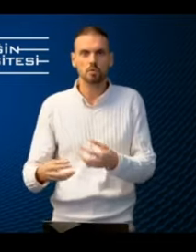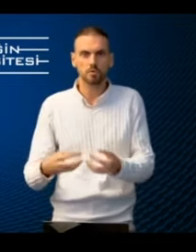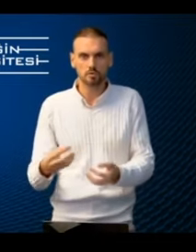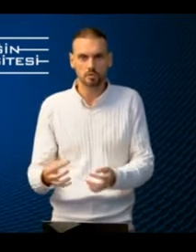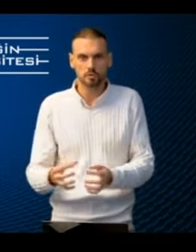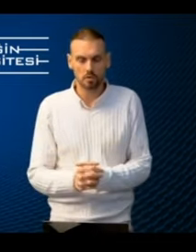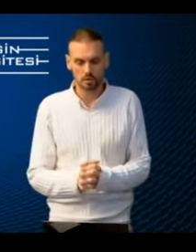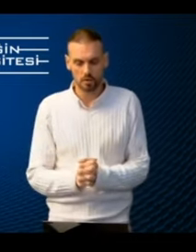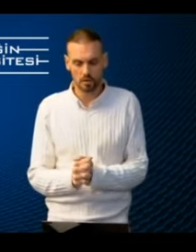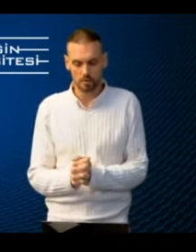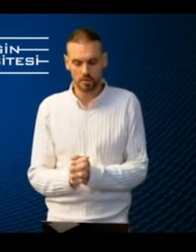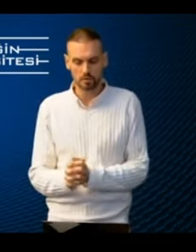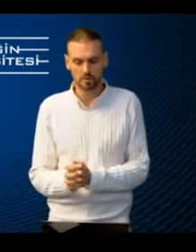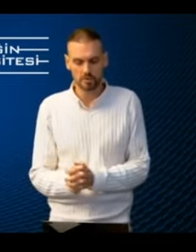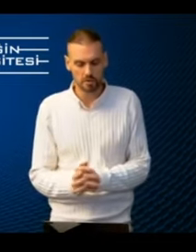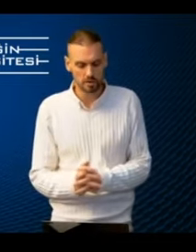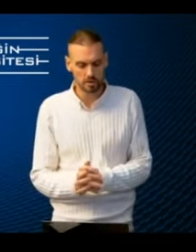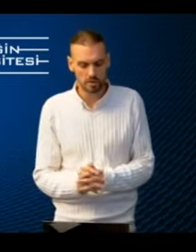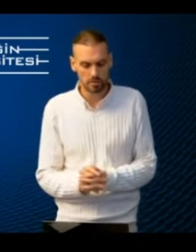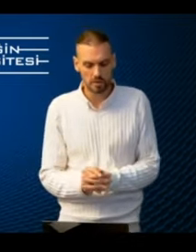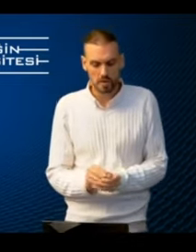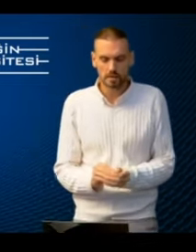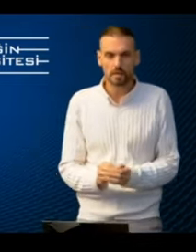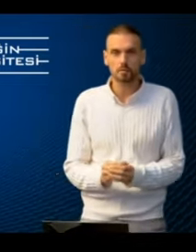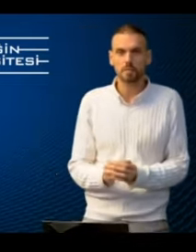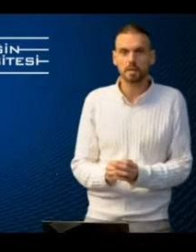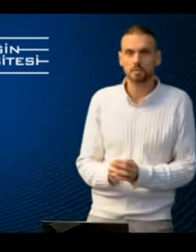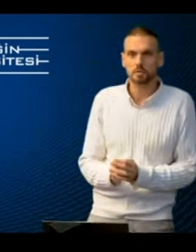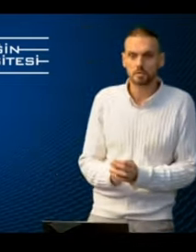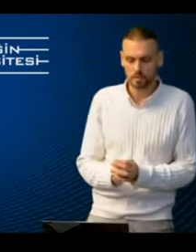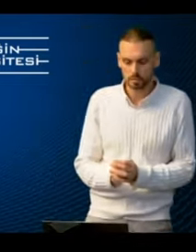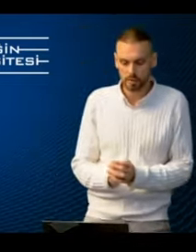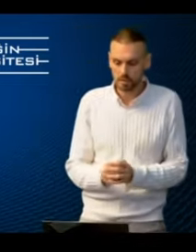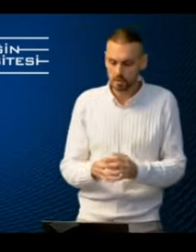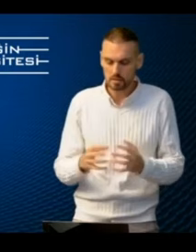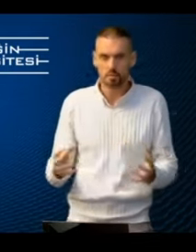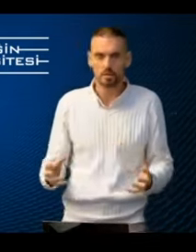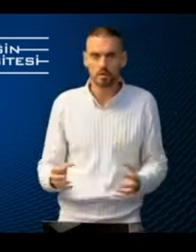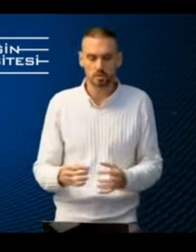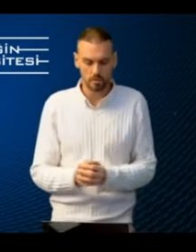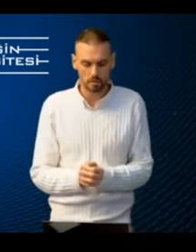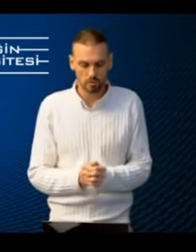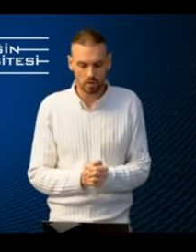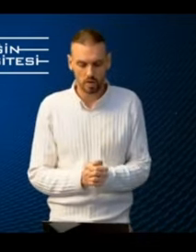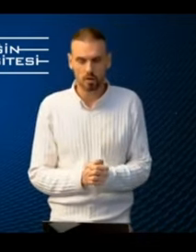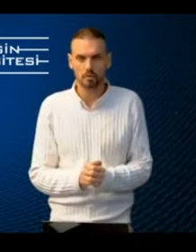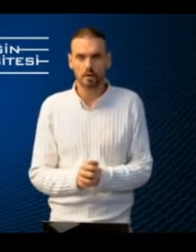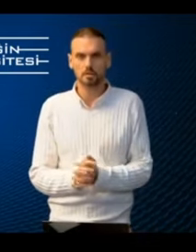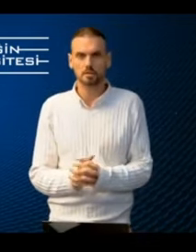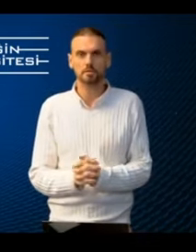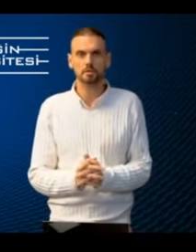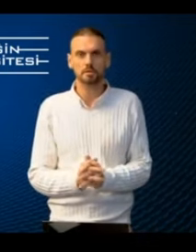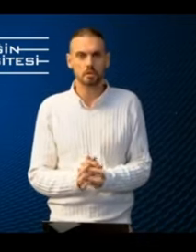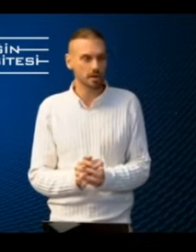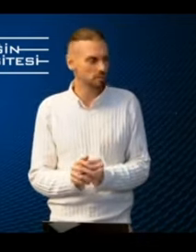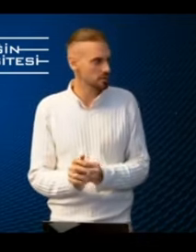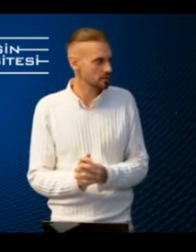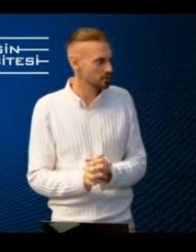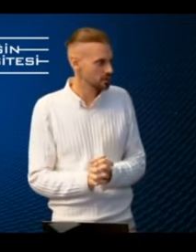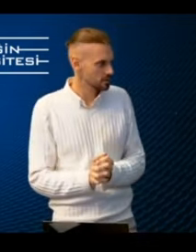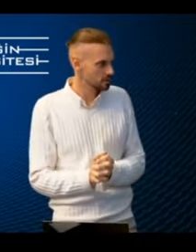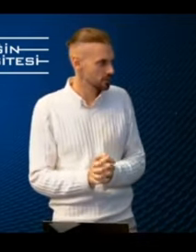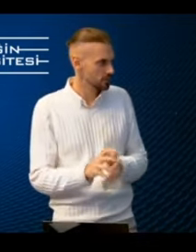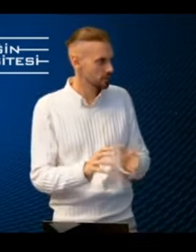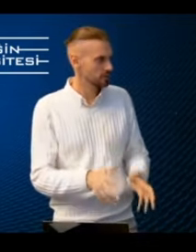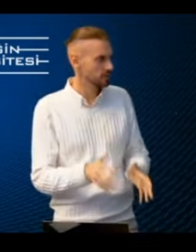several modules from our inclusive patient curriculum, they would be able to explain and summarize on their own accessibility requirements